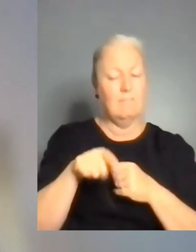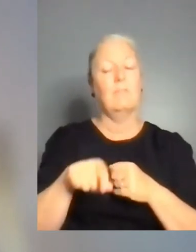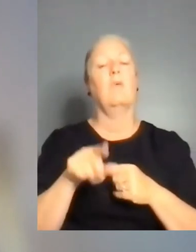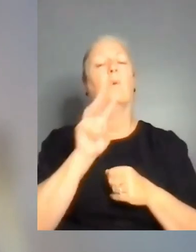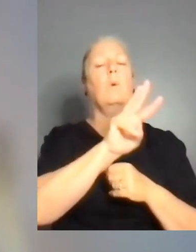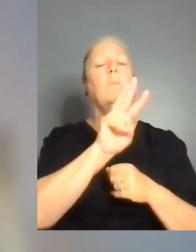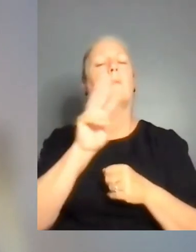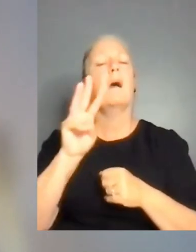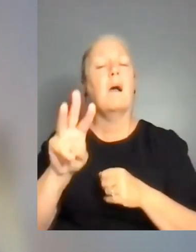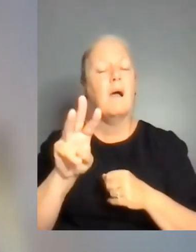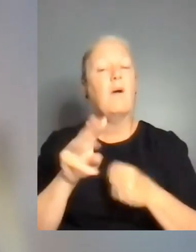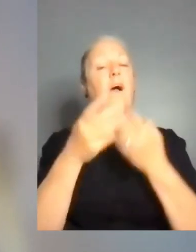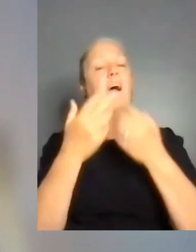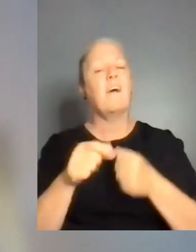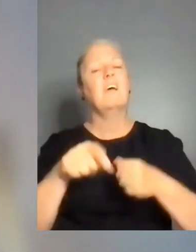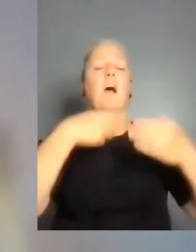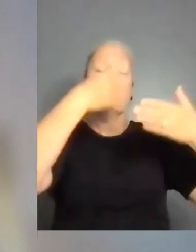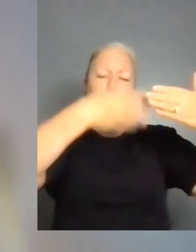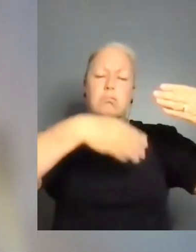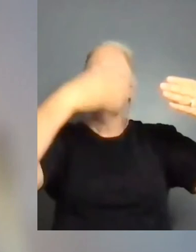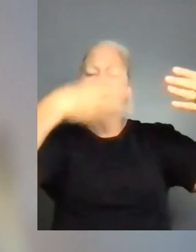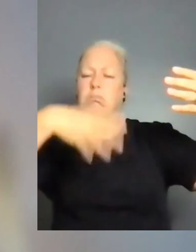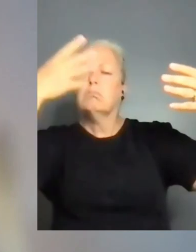articles, content and with the community.